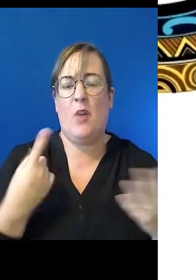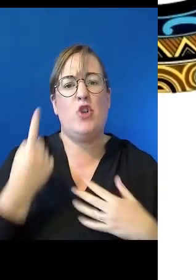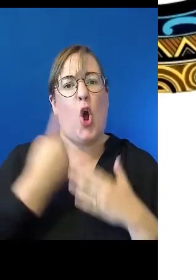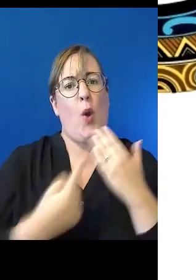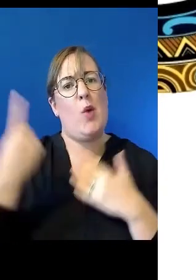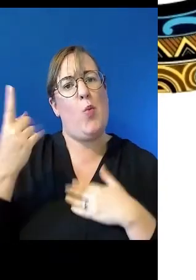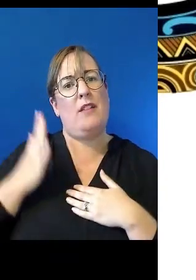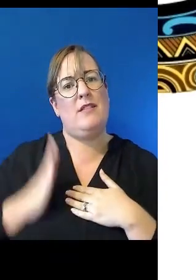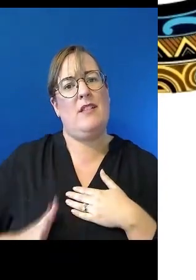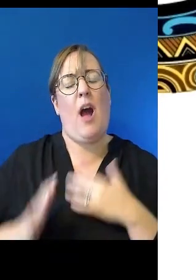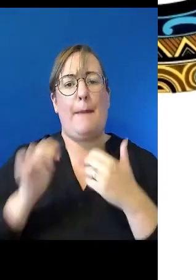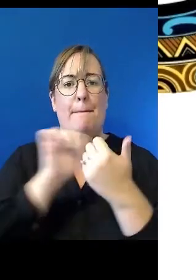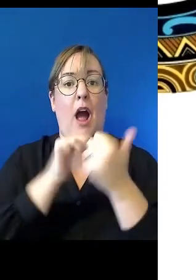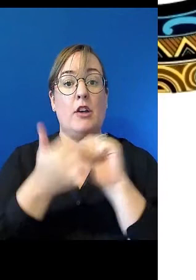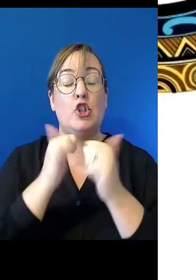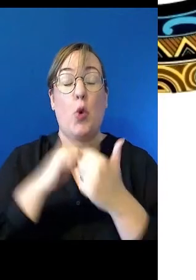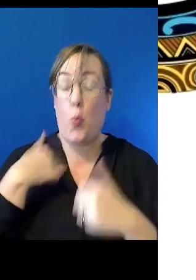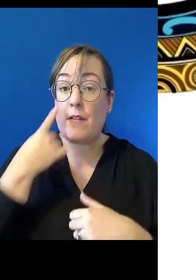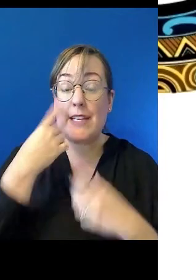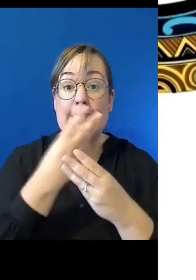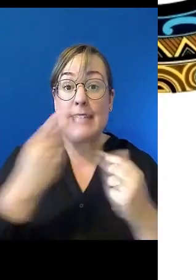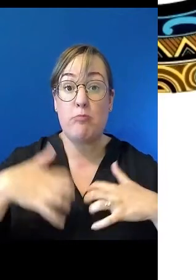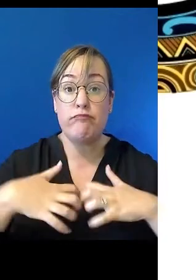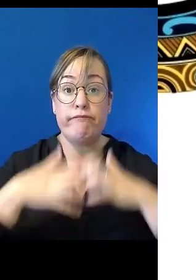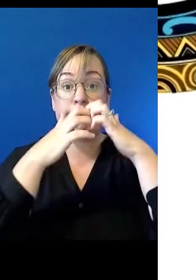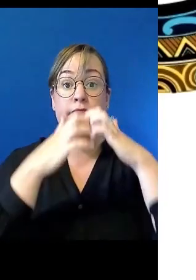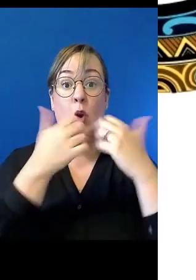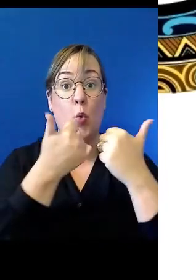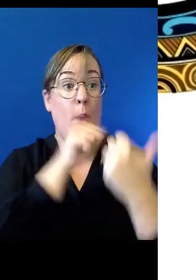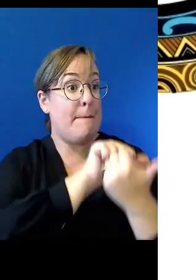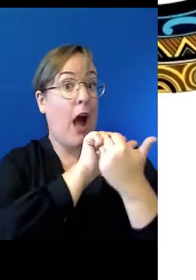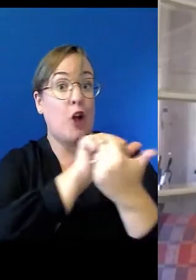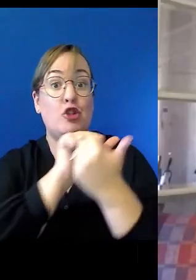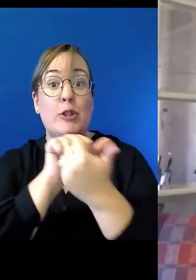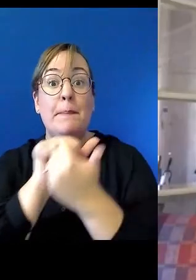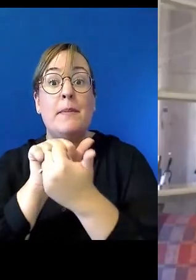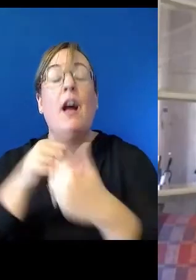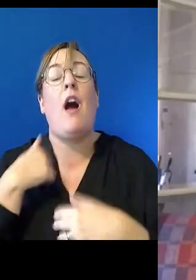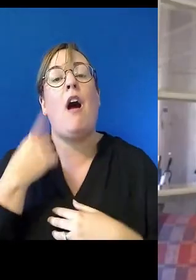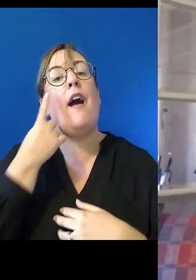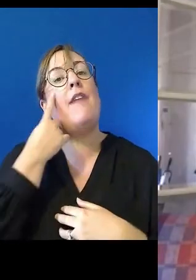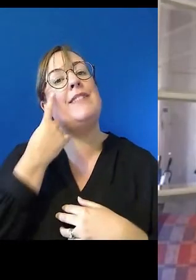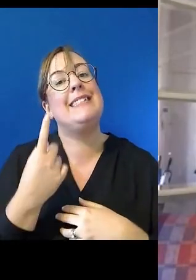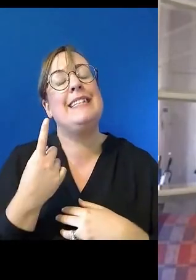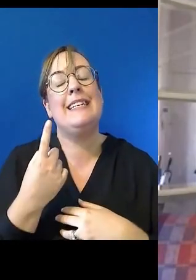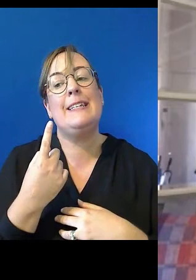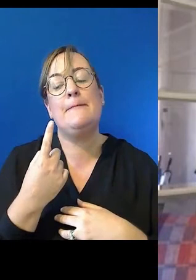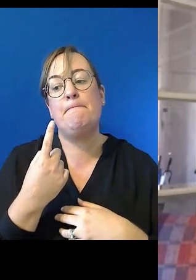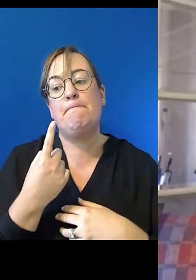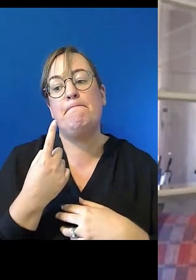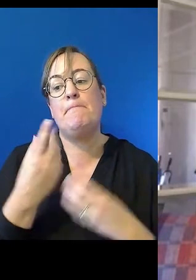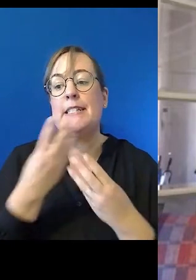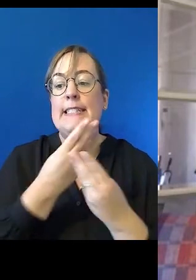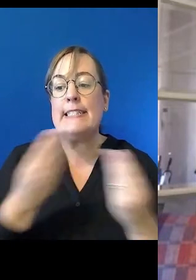But we see some really good partnerships, I guess, around the nation. And, and, you know, I think some of the, the partnerships